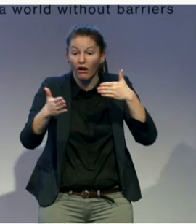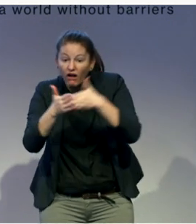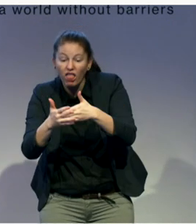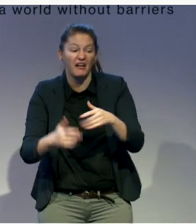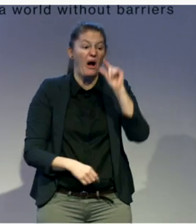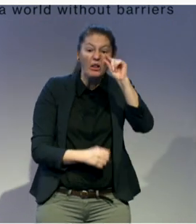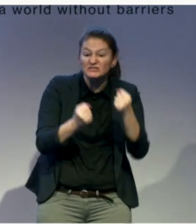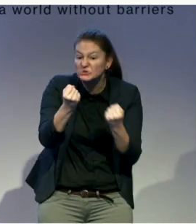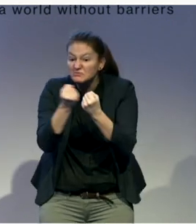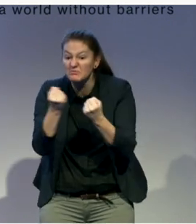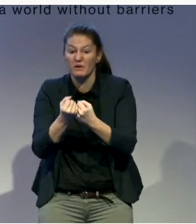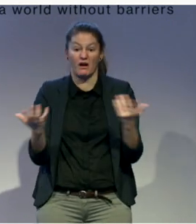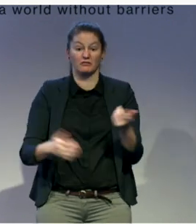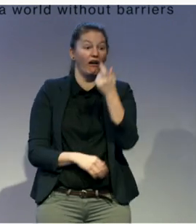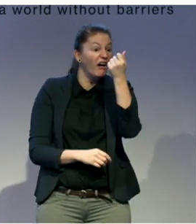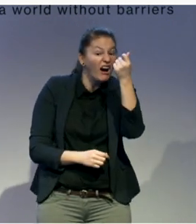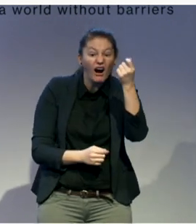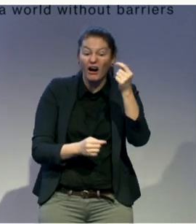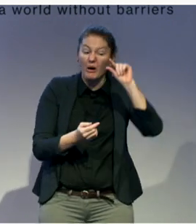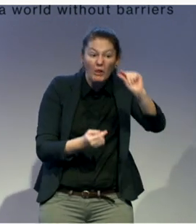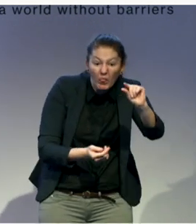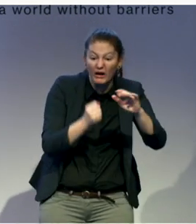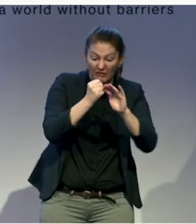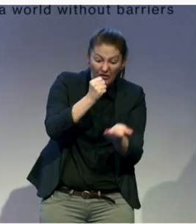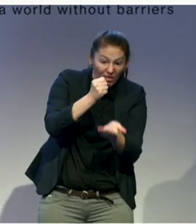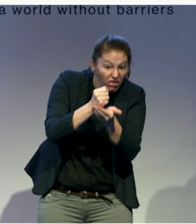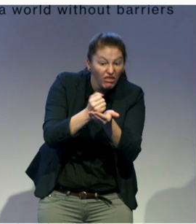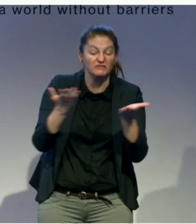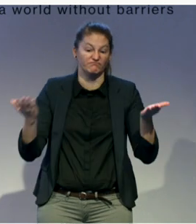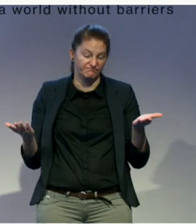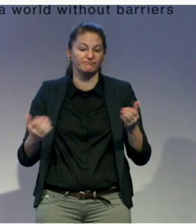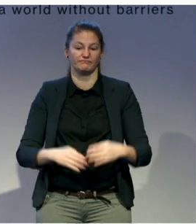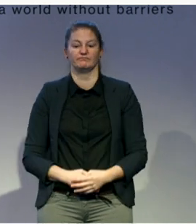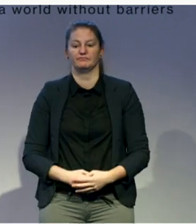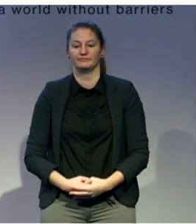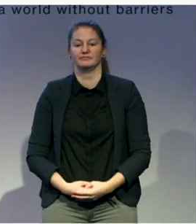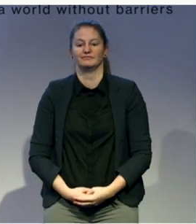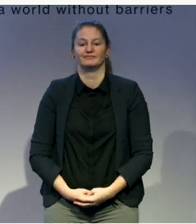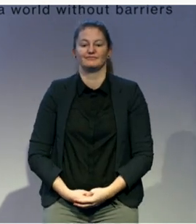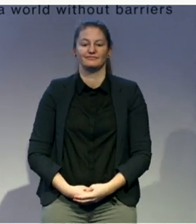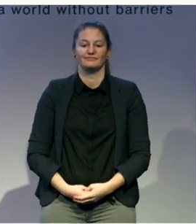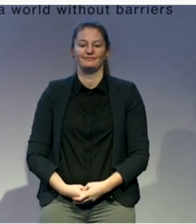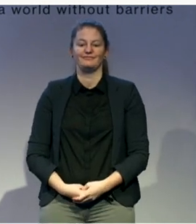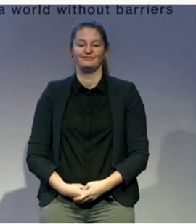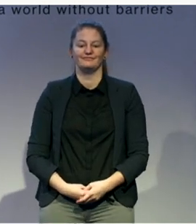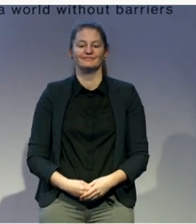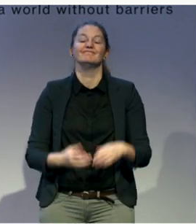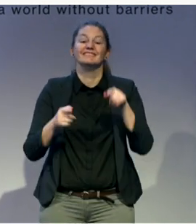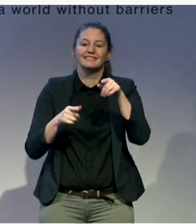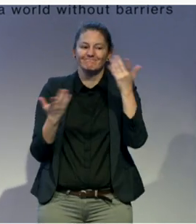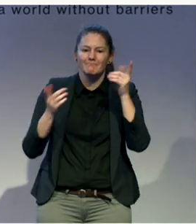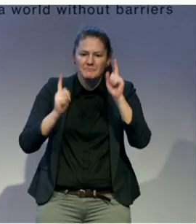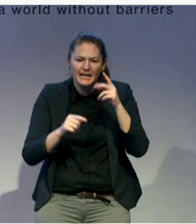When analyzing low voter turnout for people with disabilities, the factors for consideration are broken down into resources, recruitment,